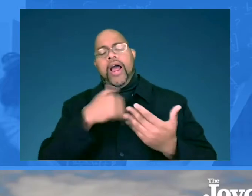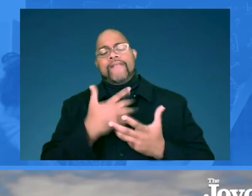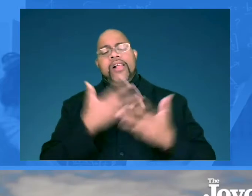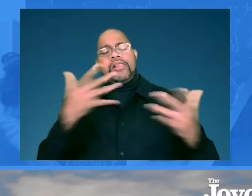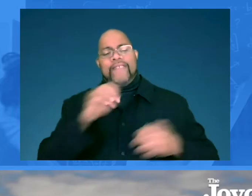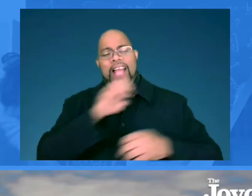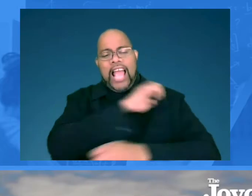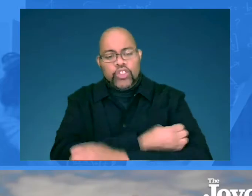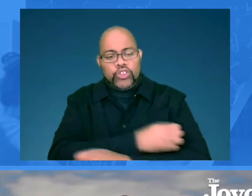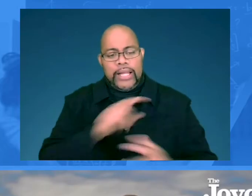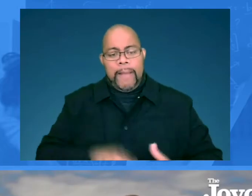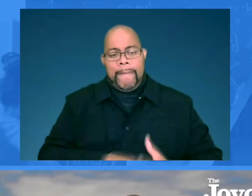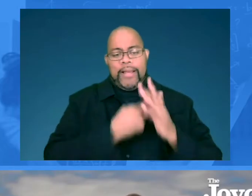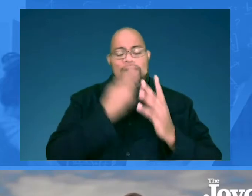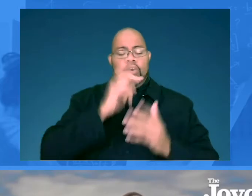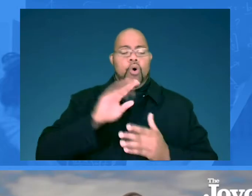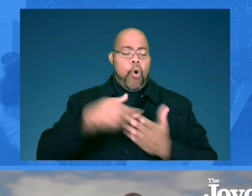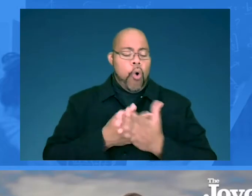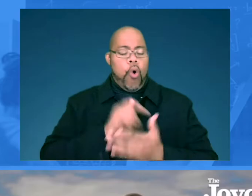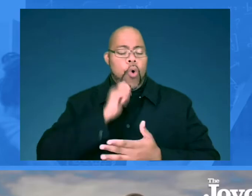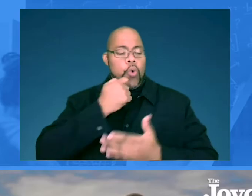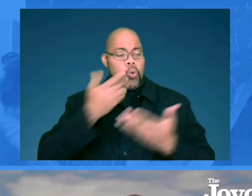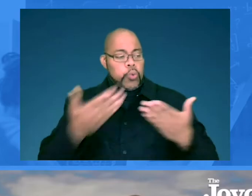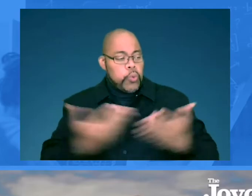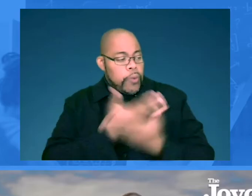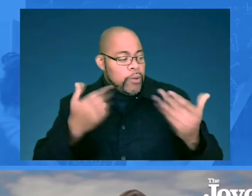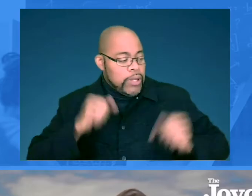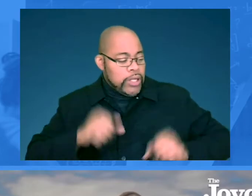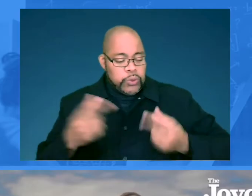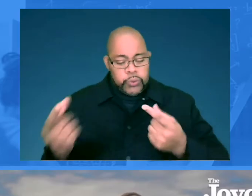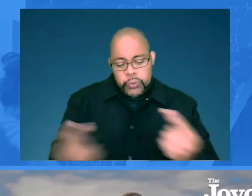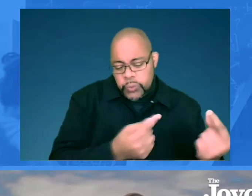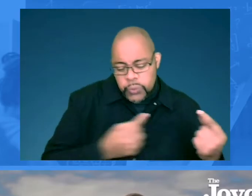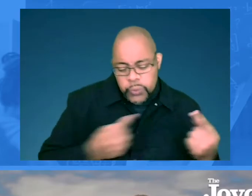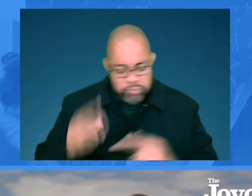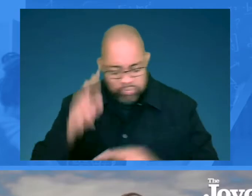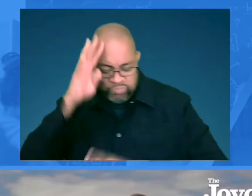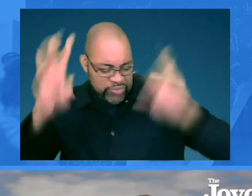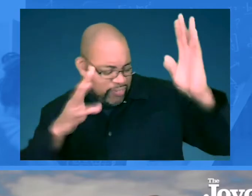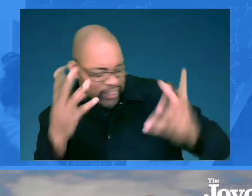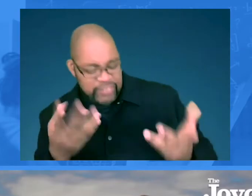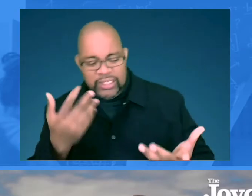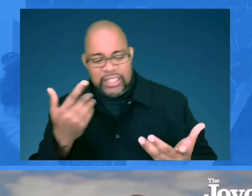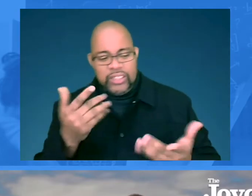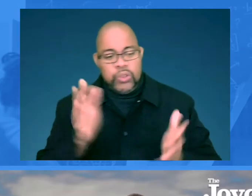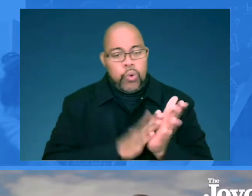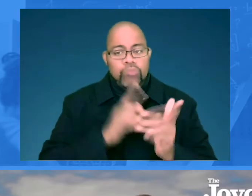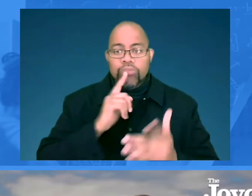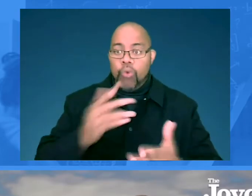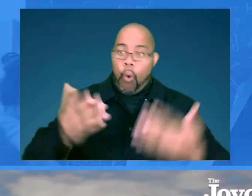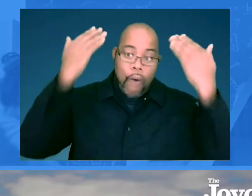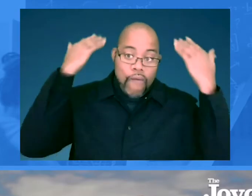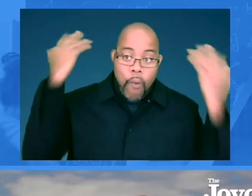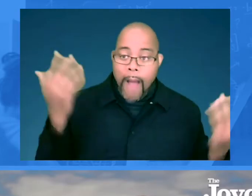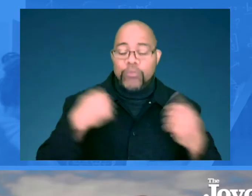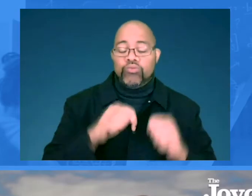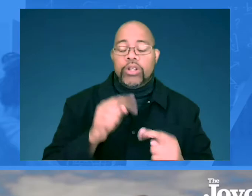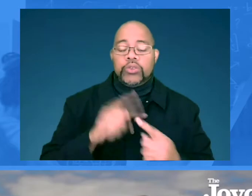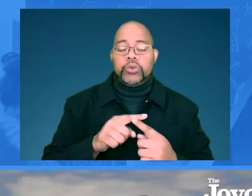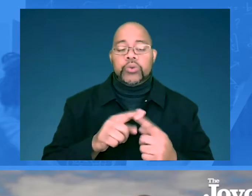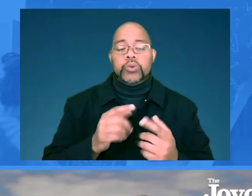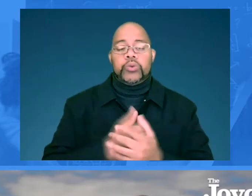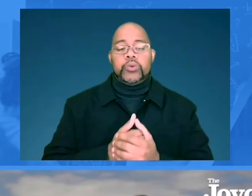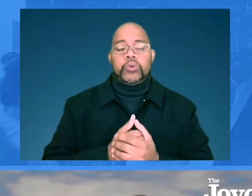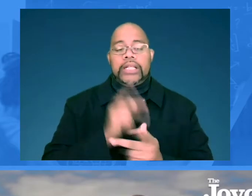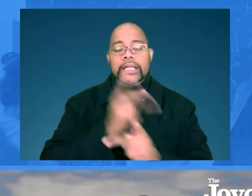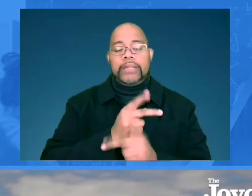I want to note is that there was a lot of energy, I think, in the beginning for all these cool new things that we could do. We're going to be so innovative. And schools were just overwhelmed